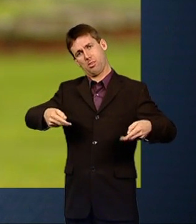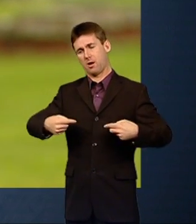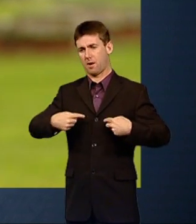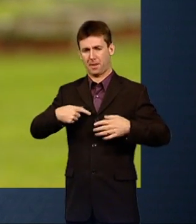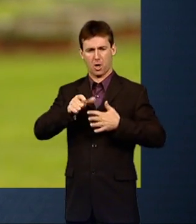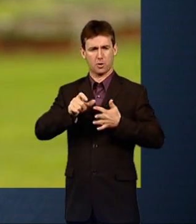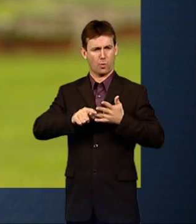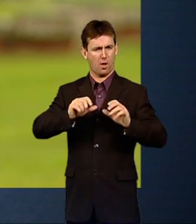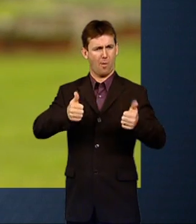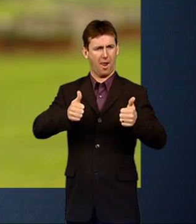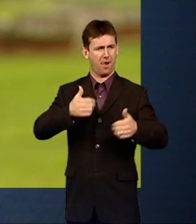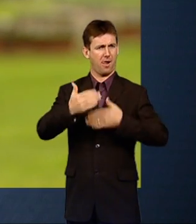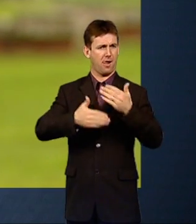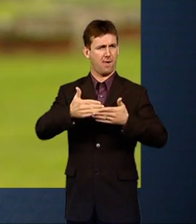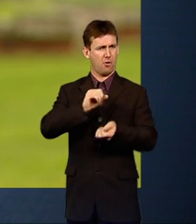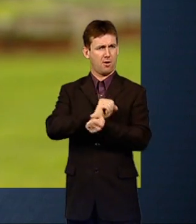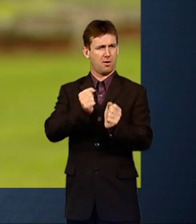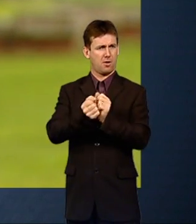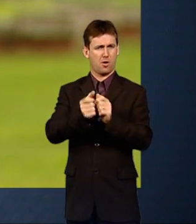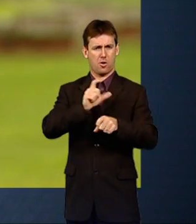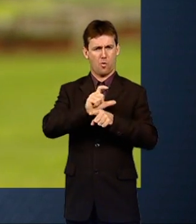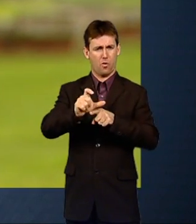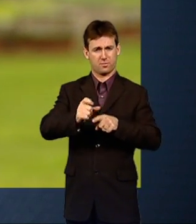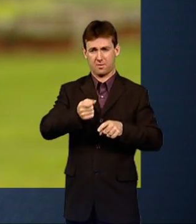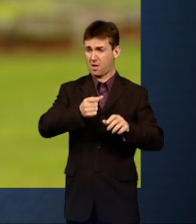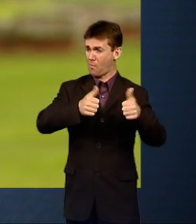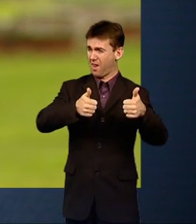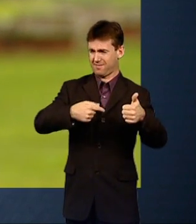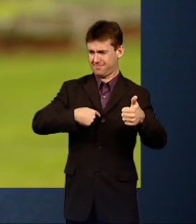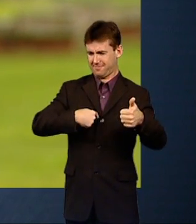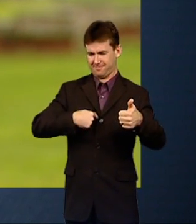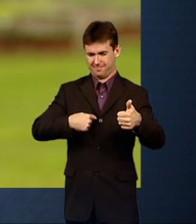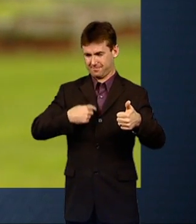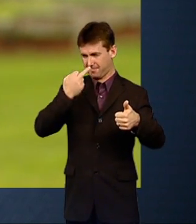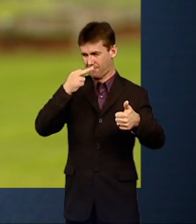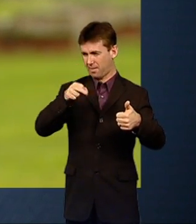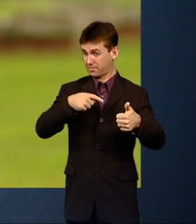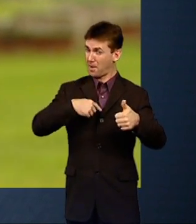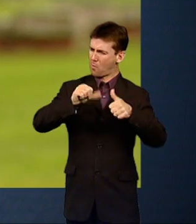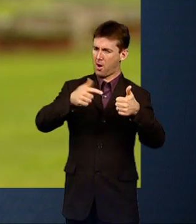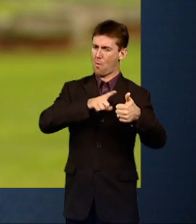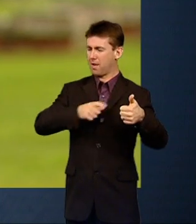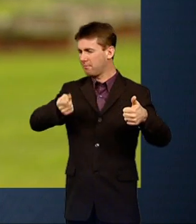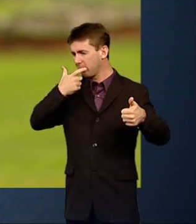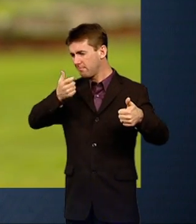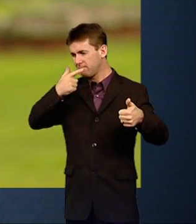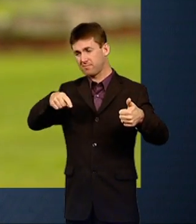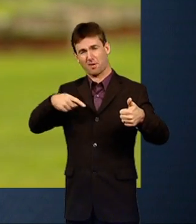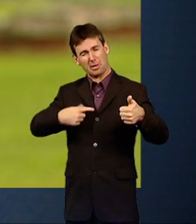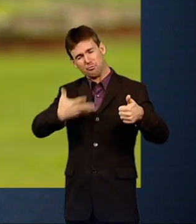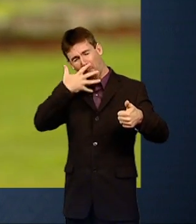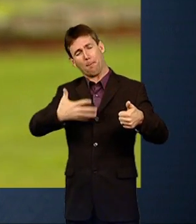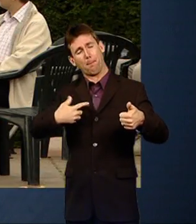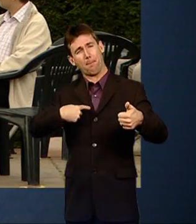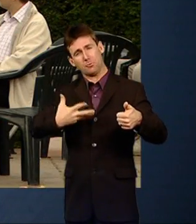ashamed in, because I felt like I hadn't succeeded in it. It was the medication. So I wanted to prove a